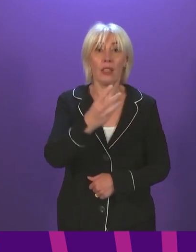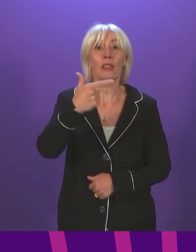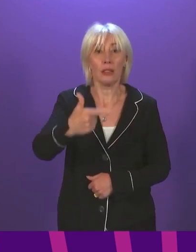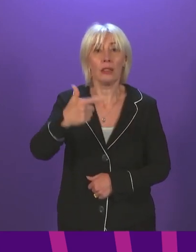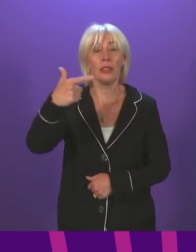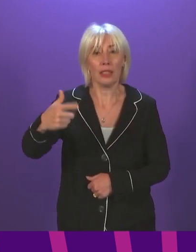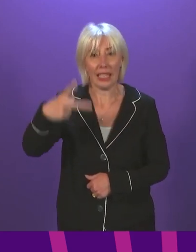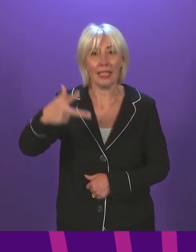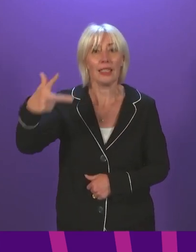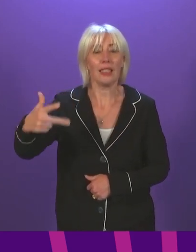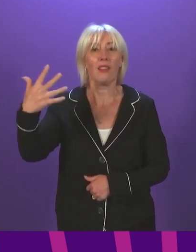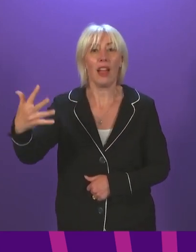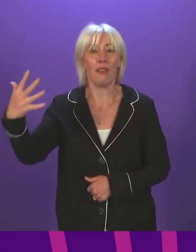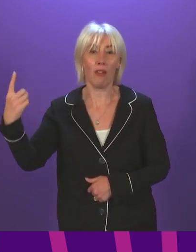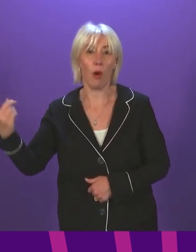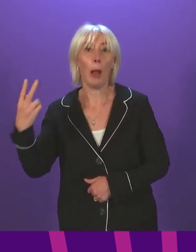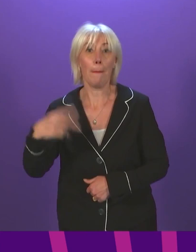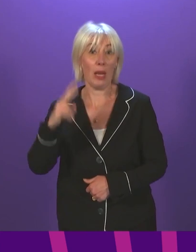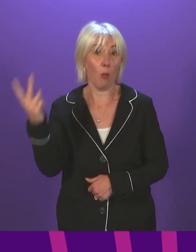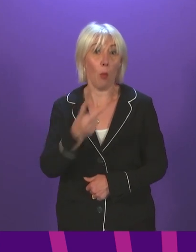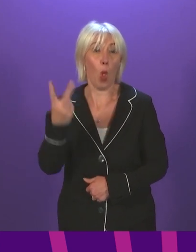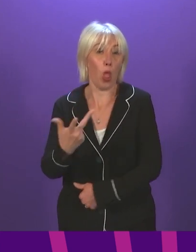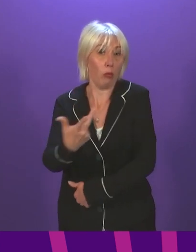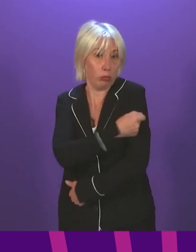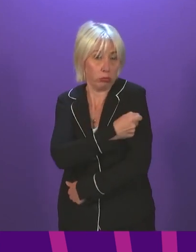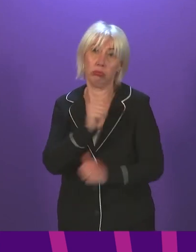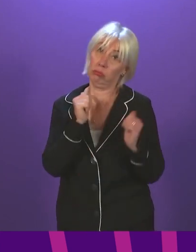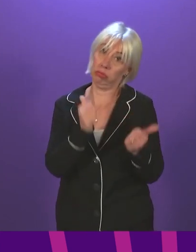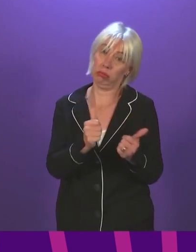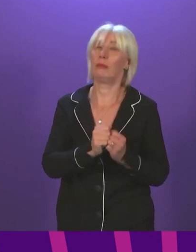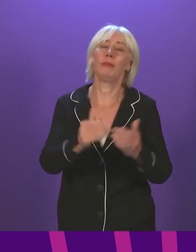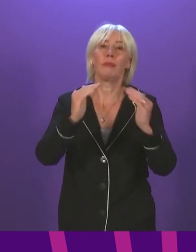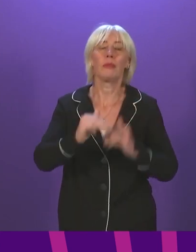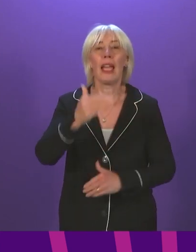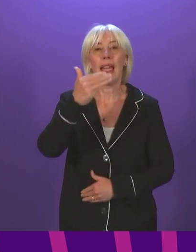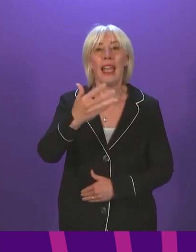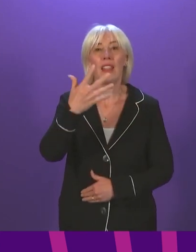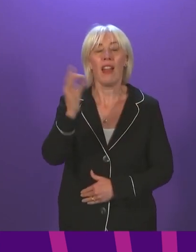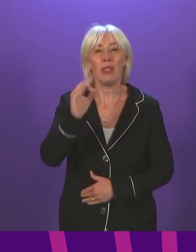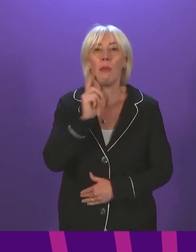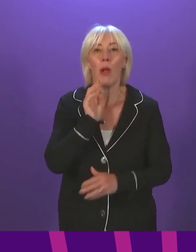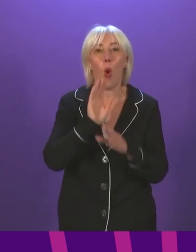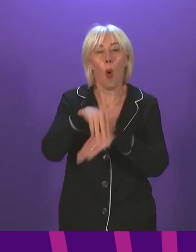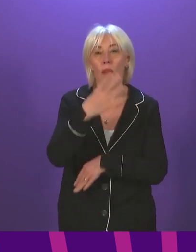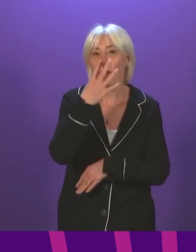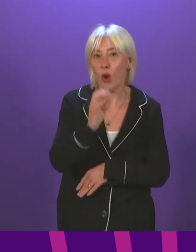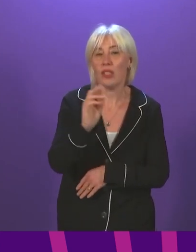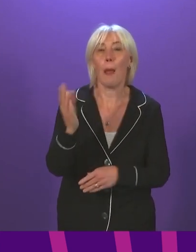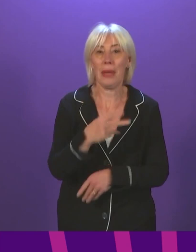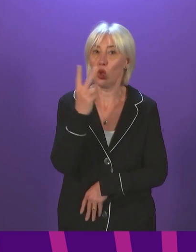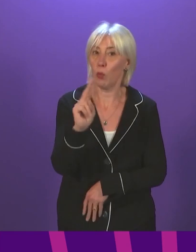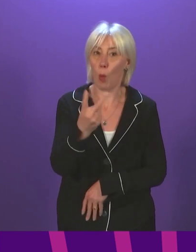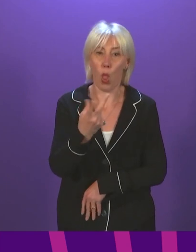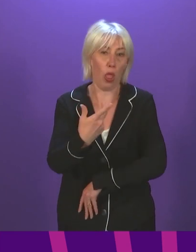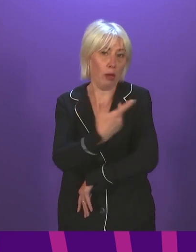,551 have now had both doses. 95 per of people over 40 are fully vaccinated with two